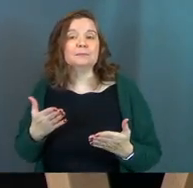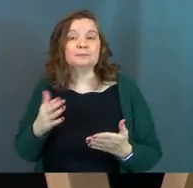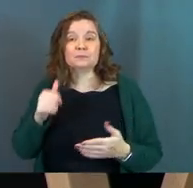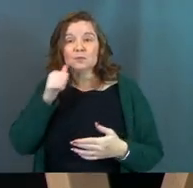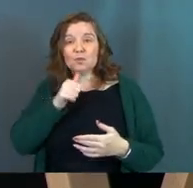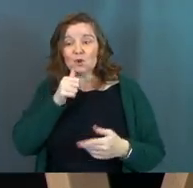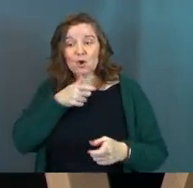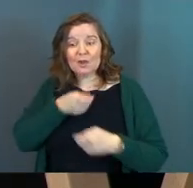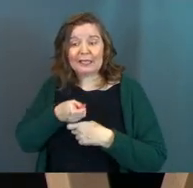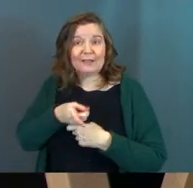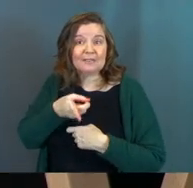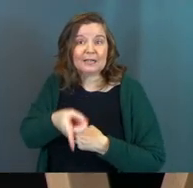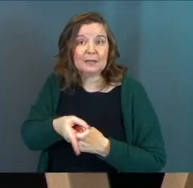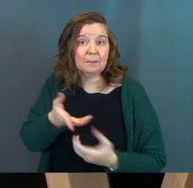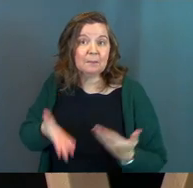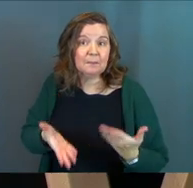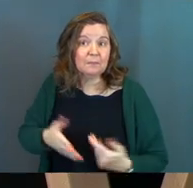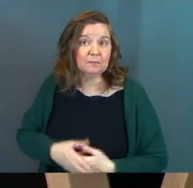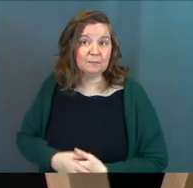little girls laughed at him.